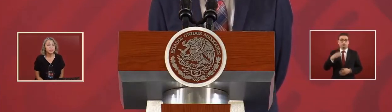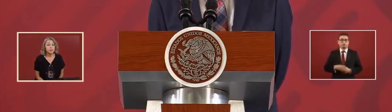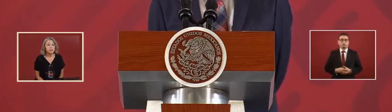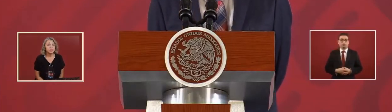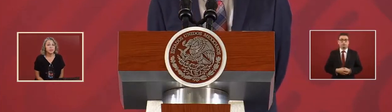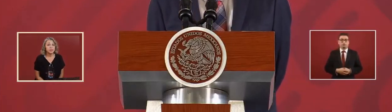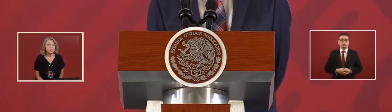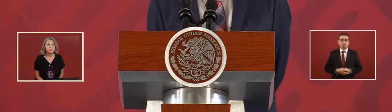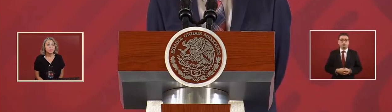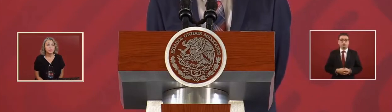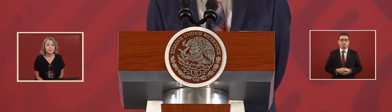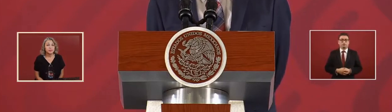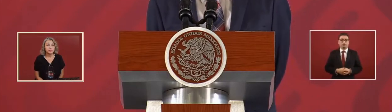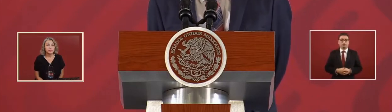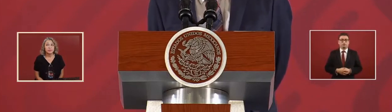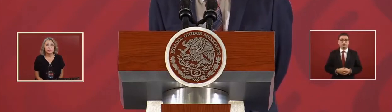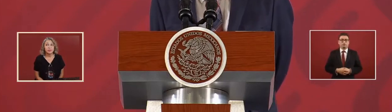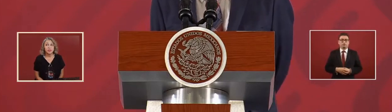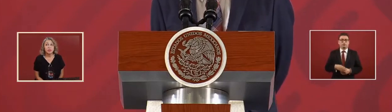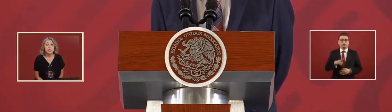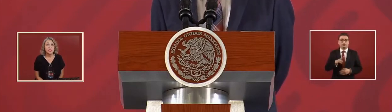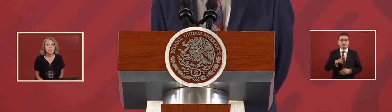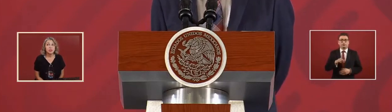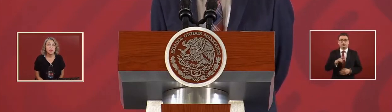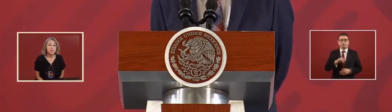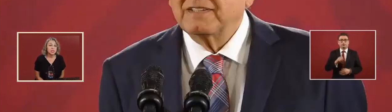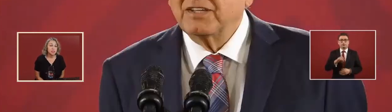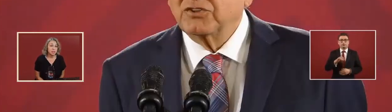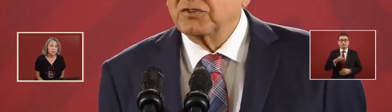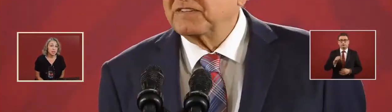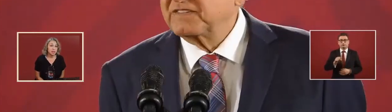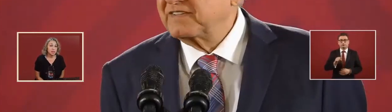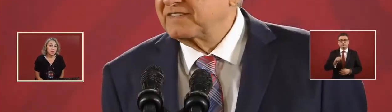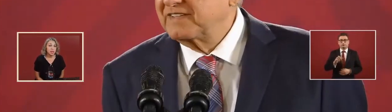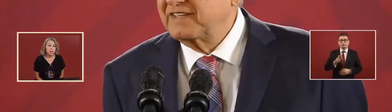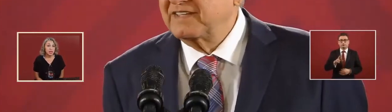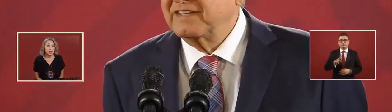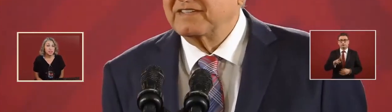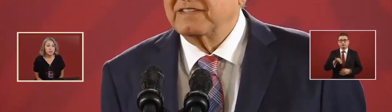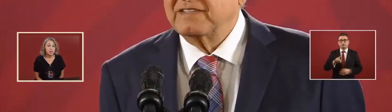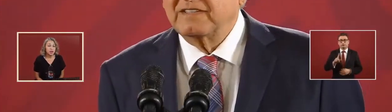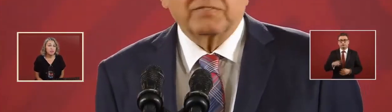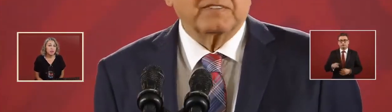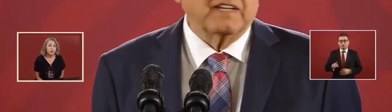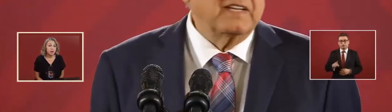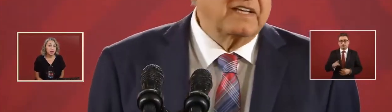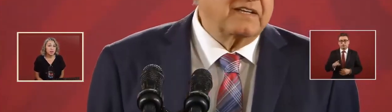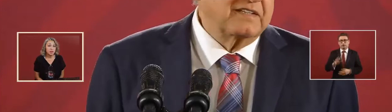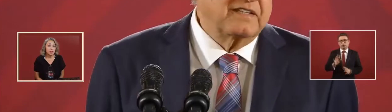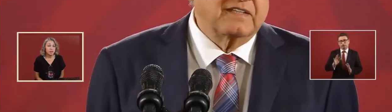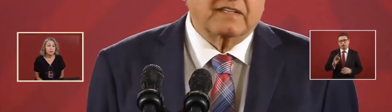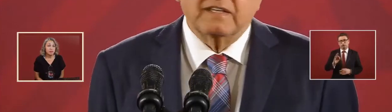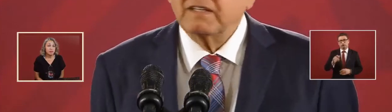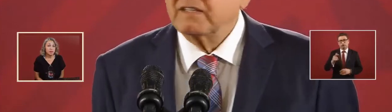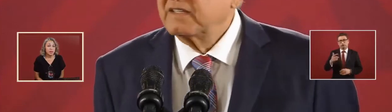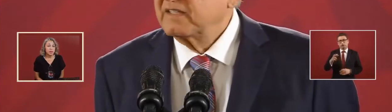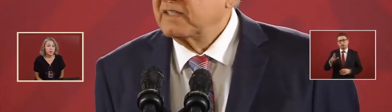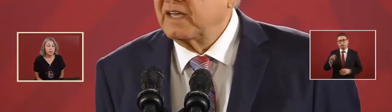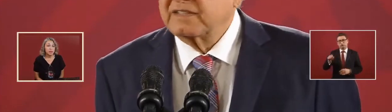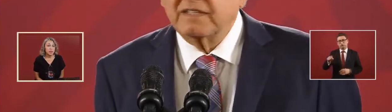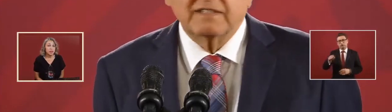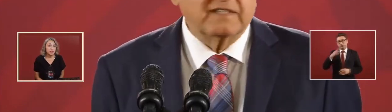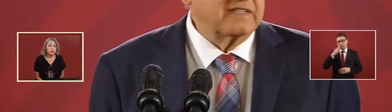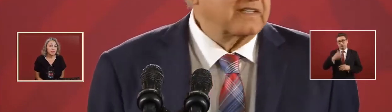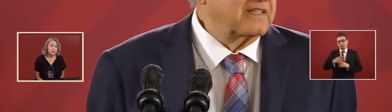Ulises Ruiz. And so therefore, the district attorney has to